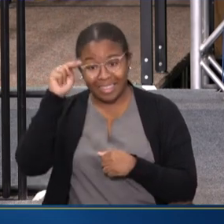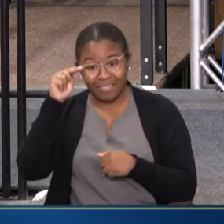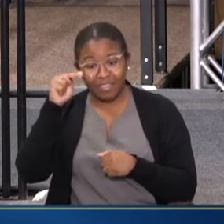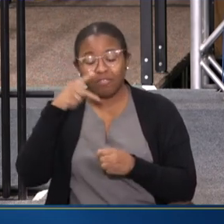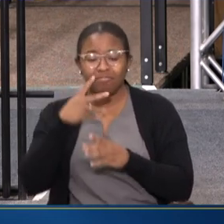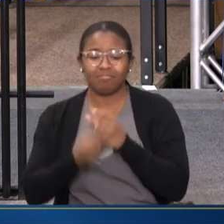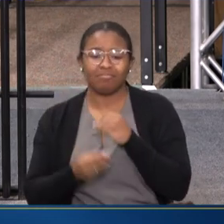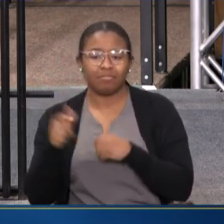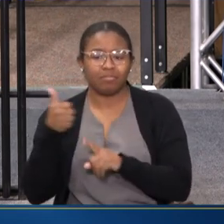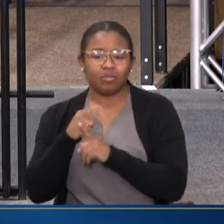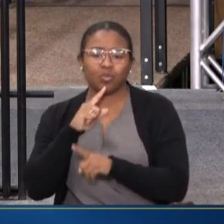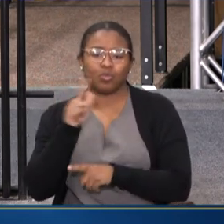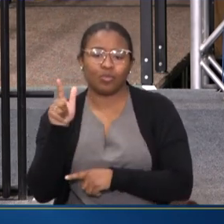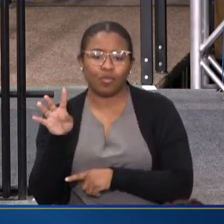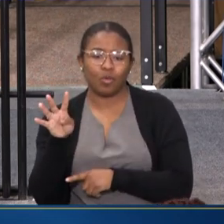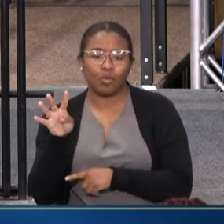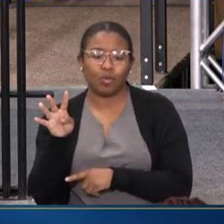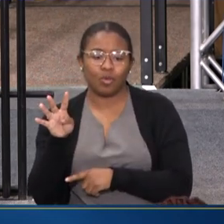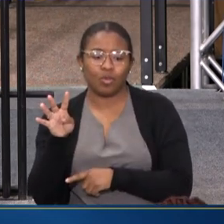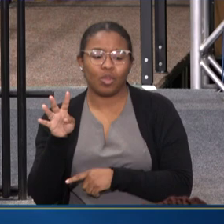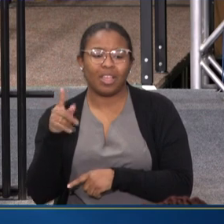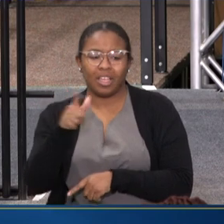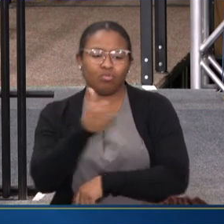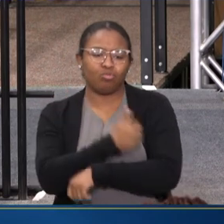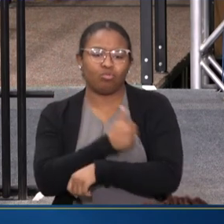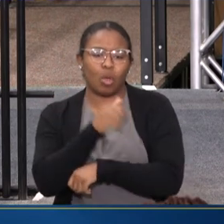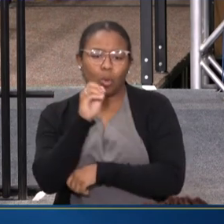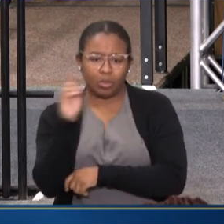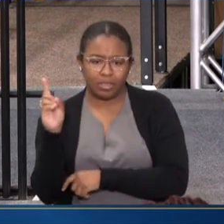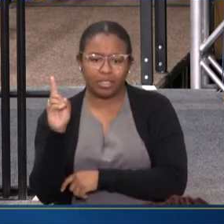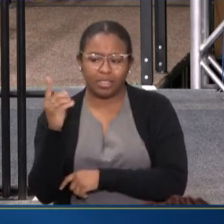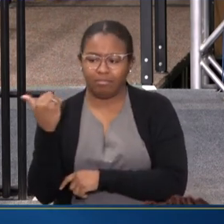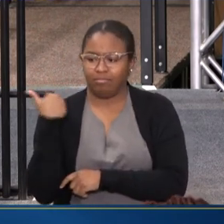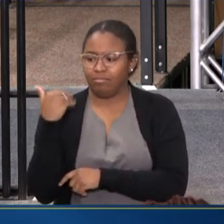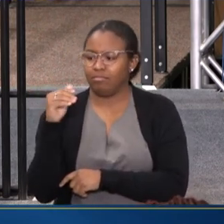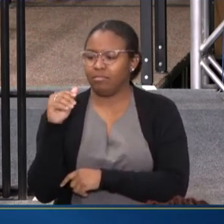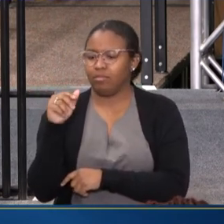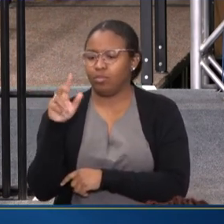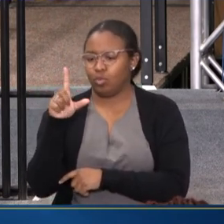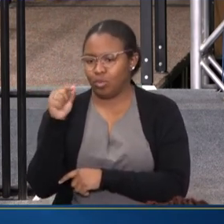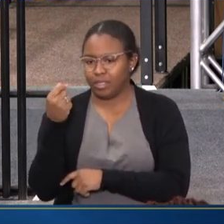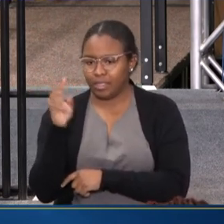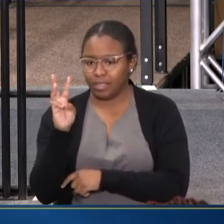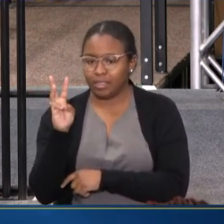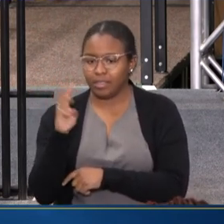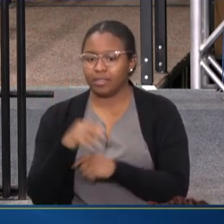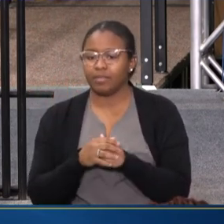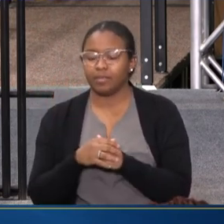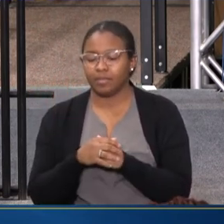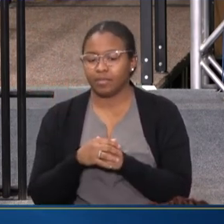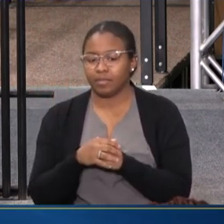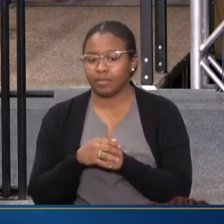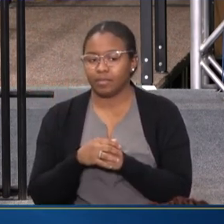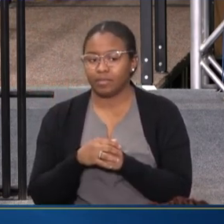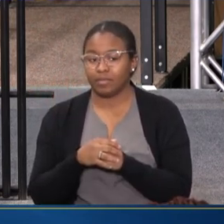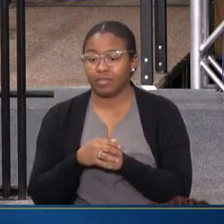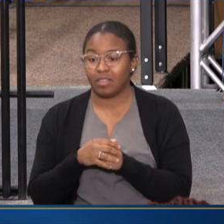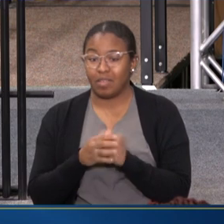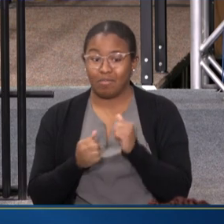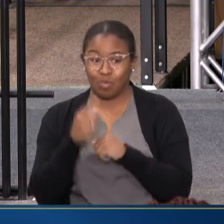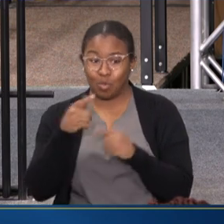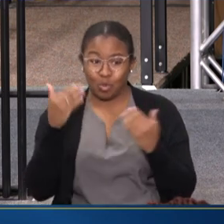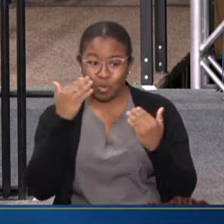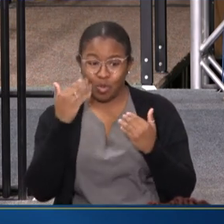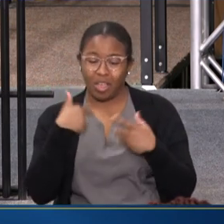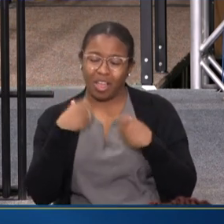HE WAS 24. HE DIED OF A FENTANYL OVERDOSE IN 2016. AND, YOU KNOW, AS MOST OF YOU ALL KNOW,